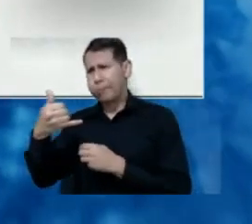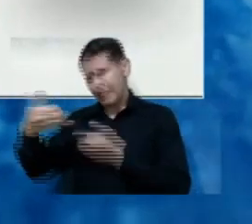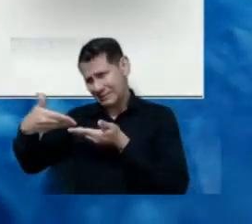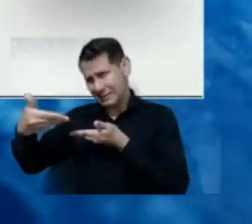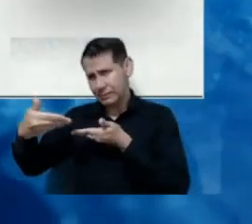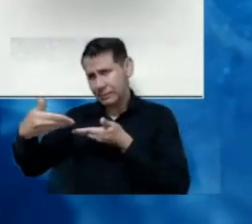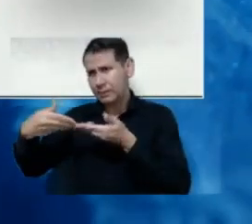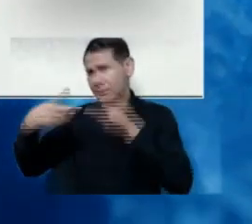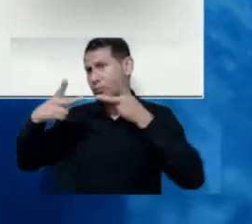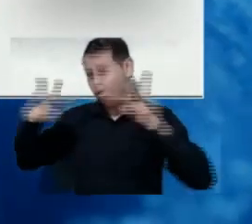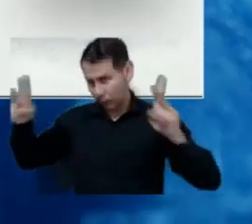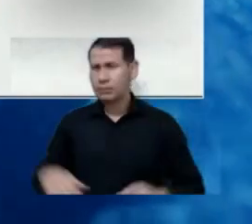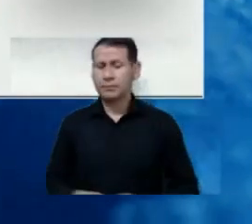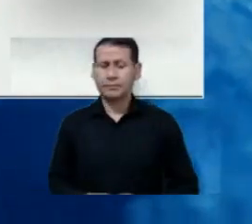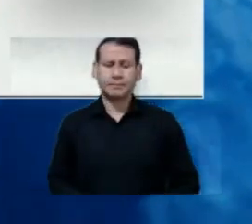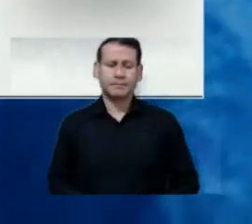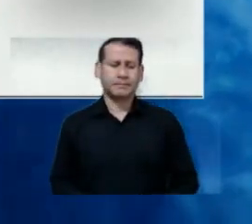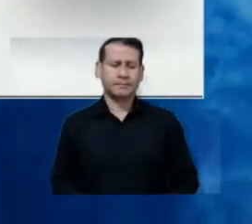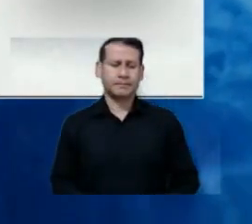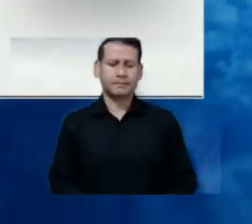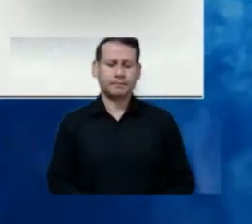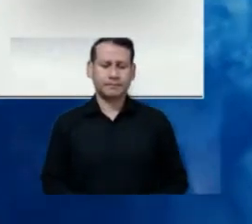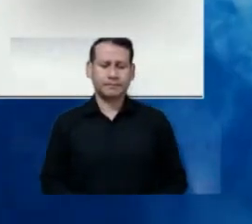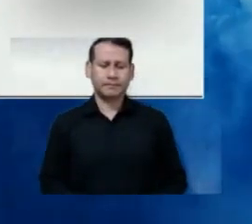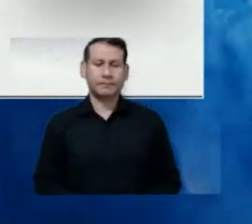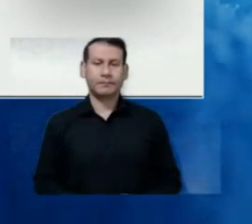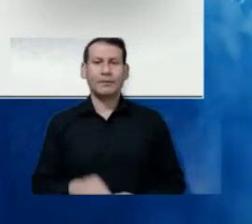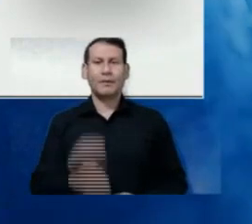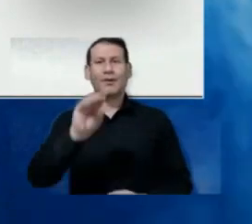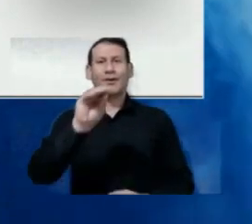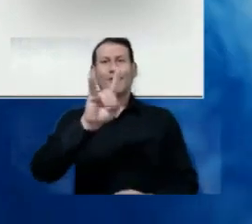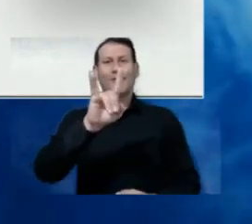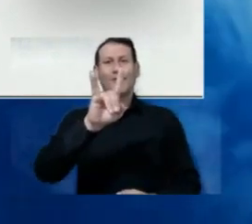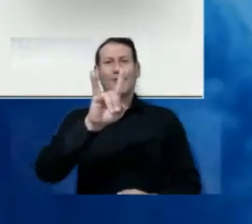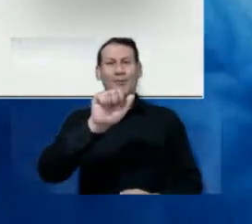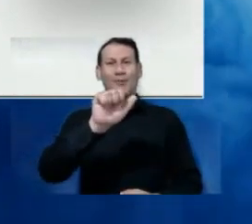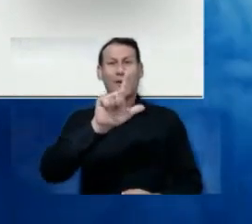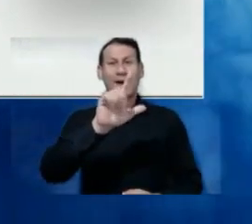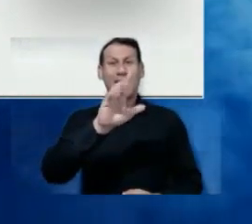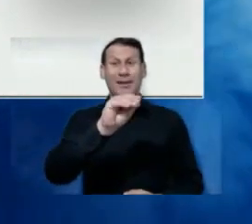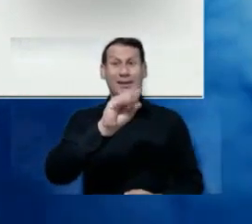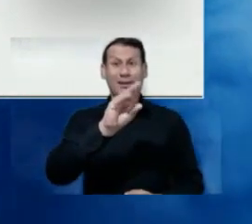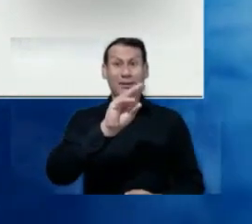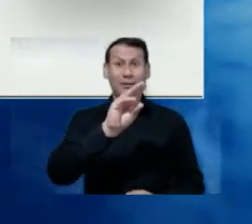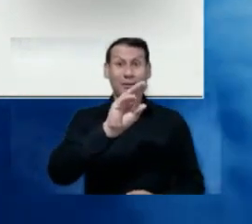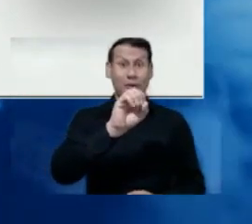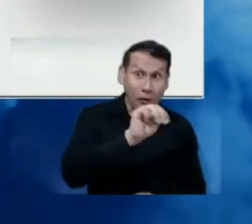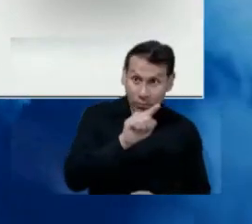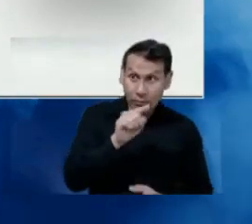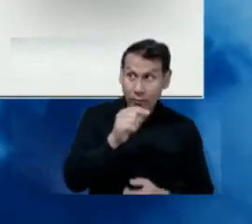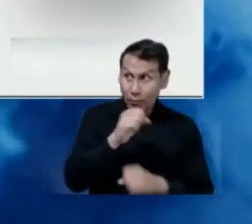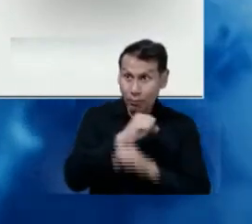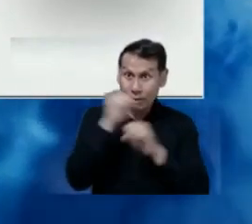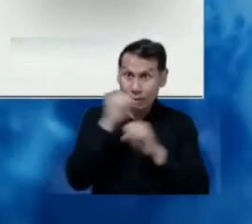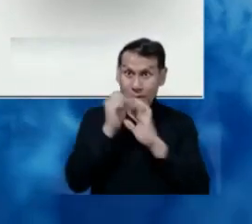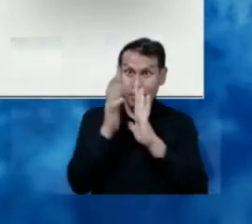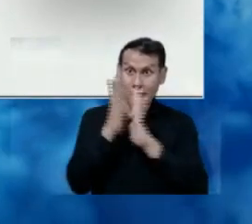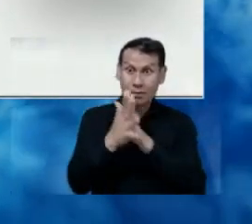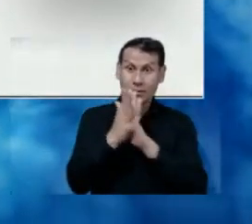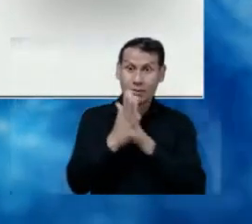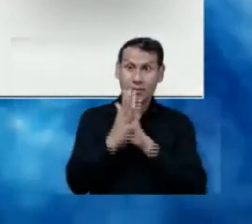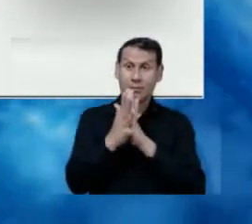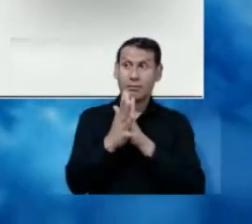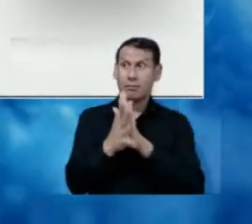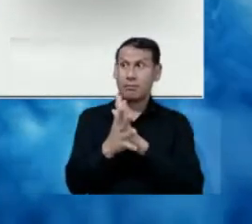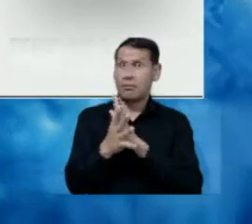or network providers, and as we mentioned this morning, here, it's not an issue of a threat of the